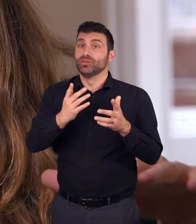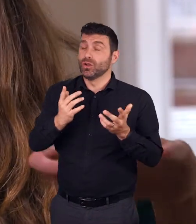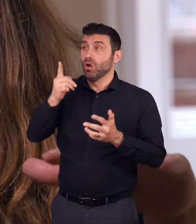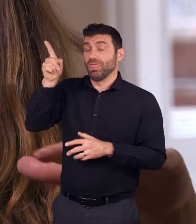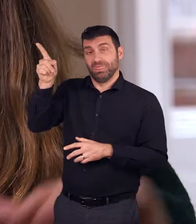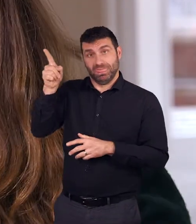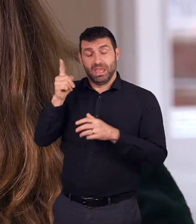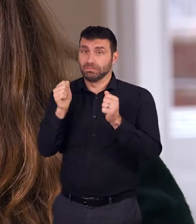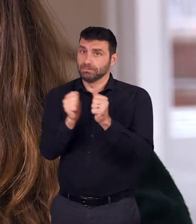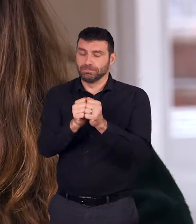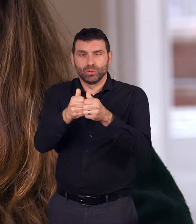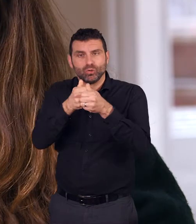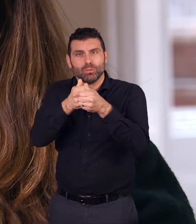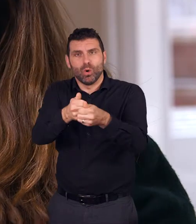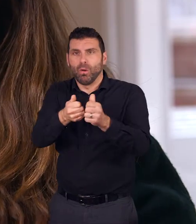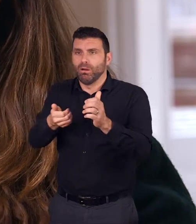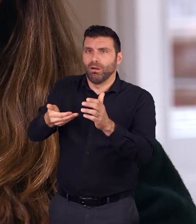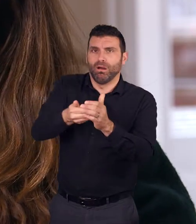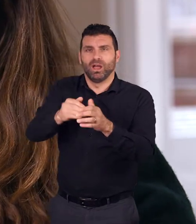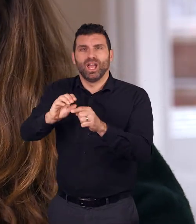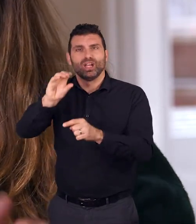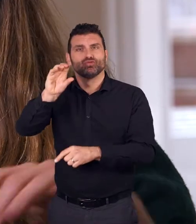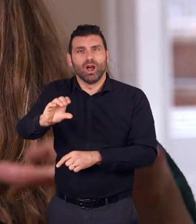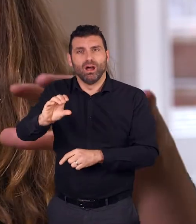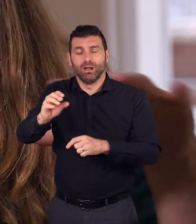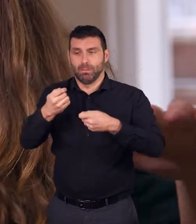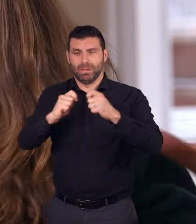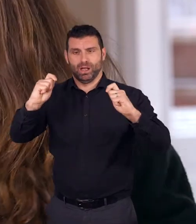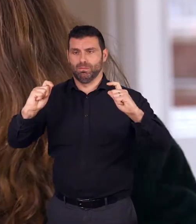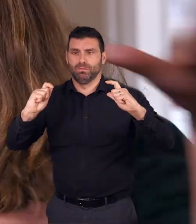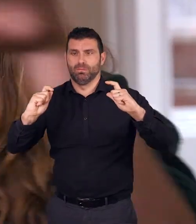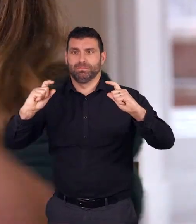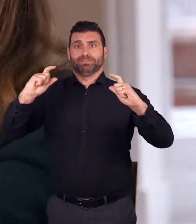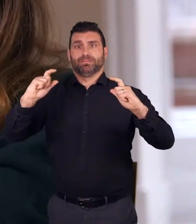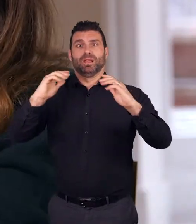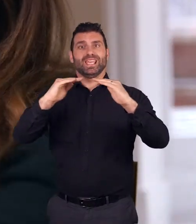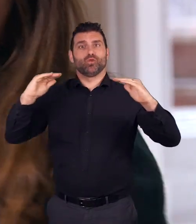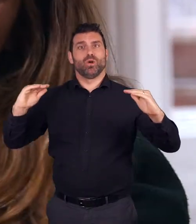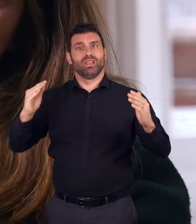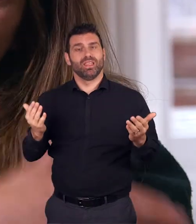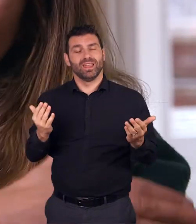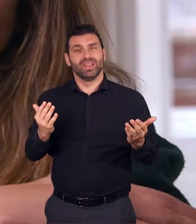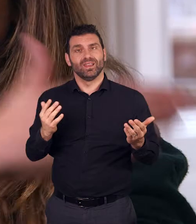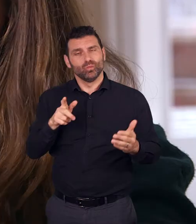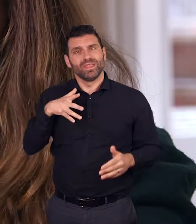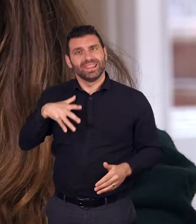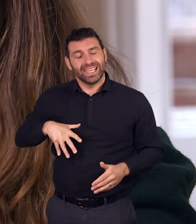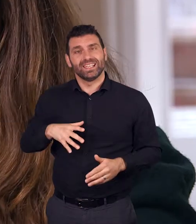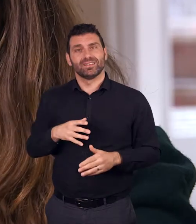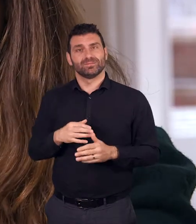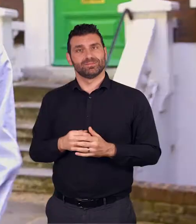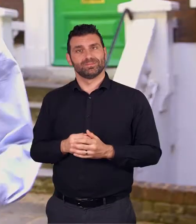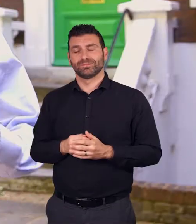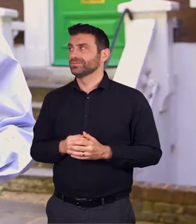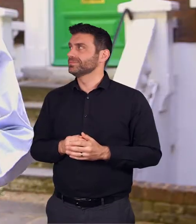disabled students but it's not quite enough to get them to where they want to be so Snowden allows that